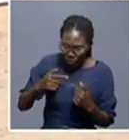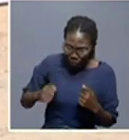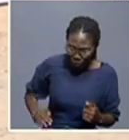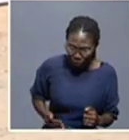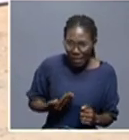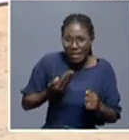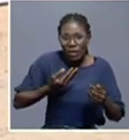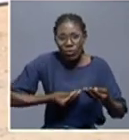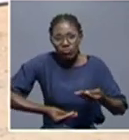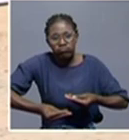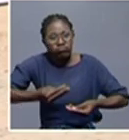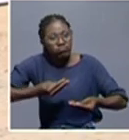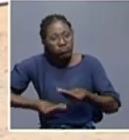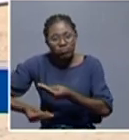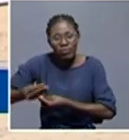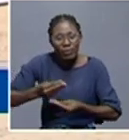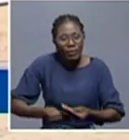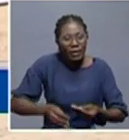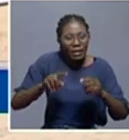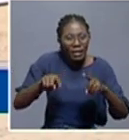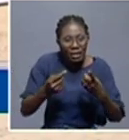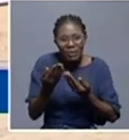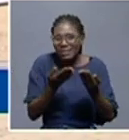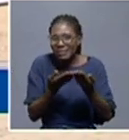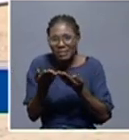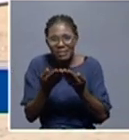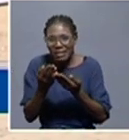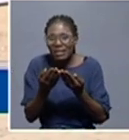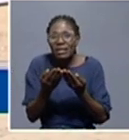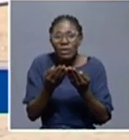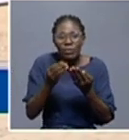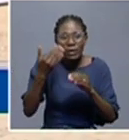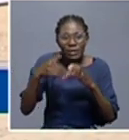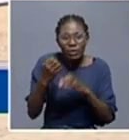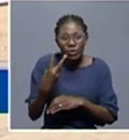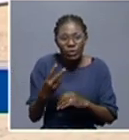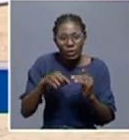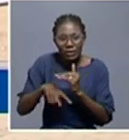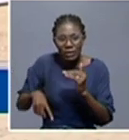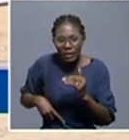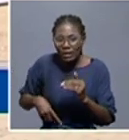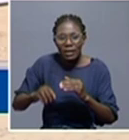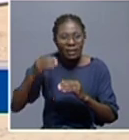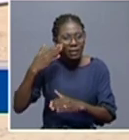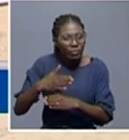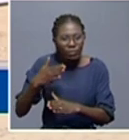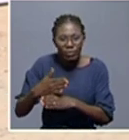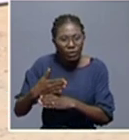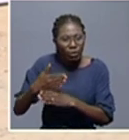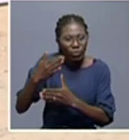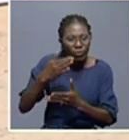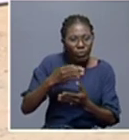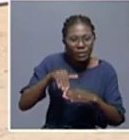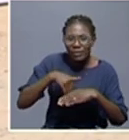and movement of people in the region and in the country is coming on a very good pace. Something